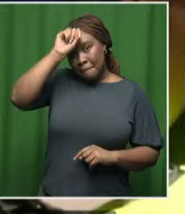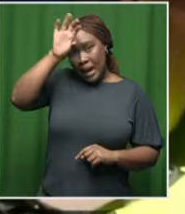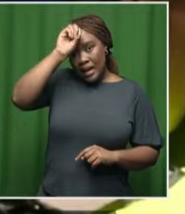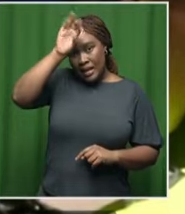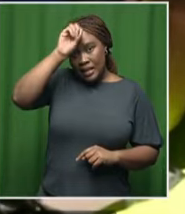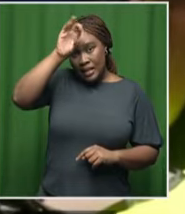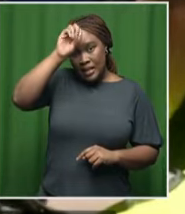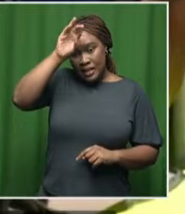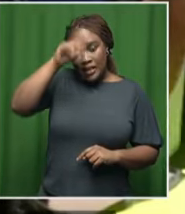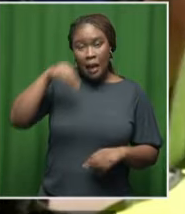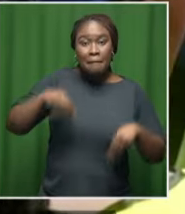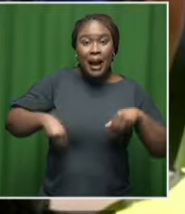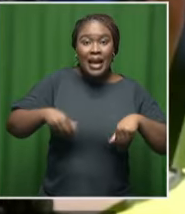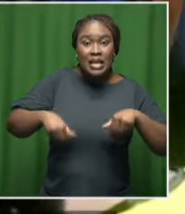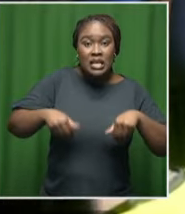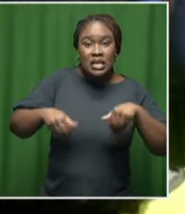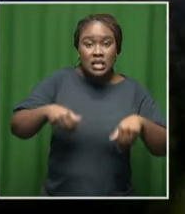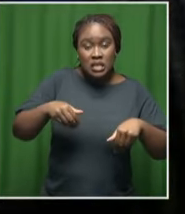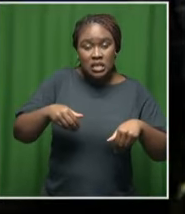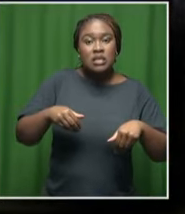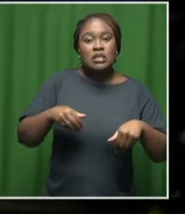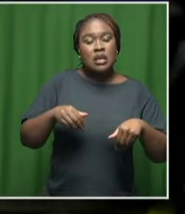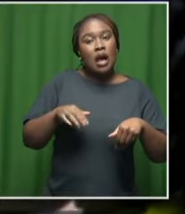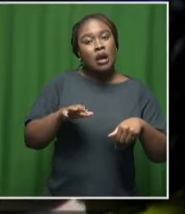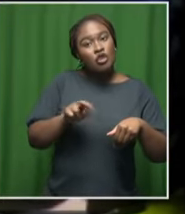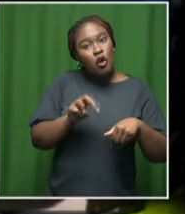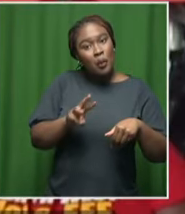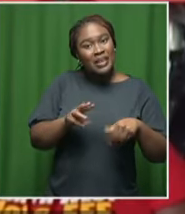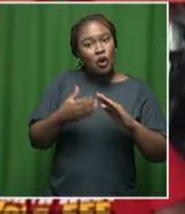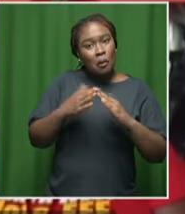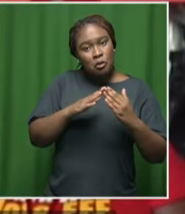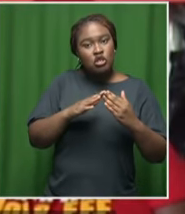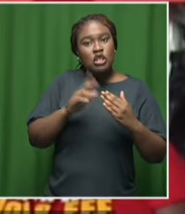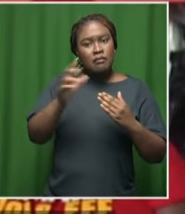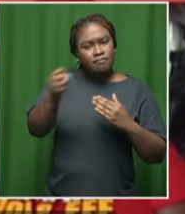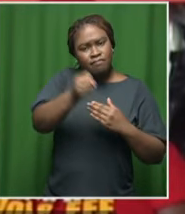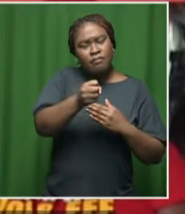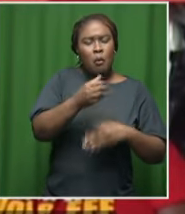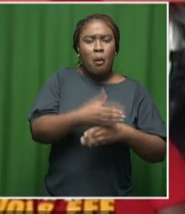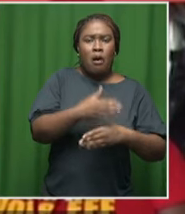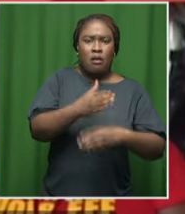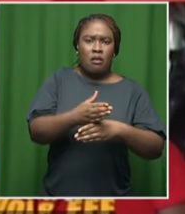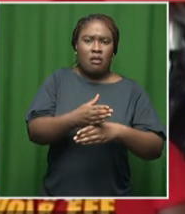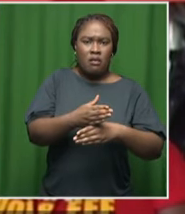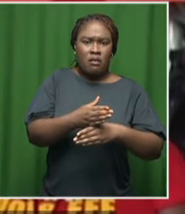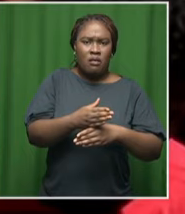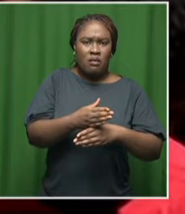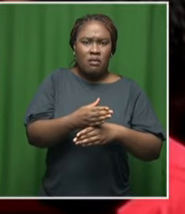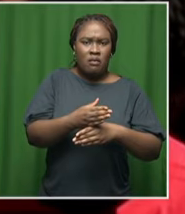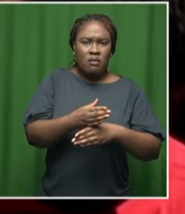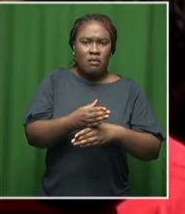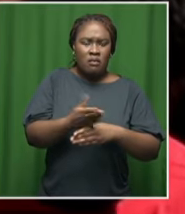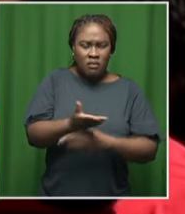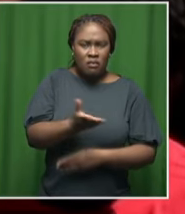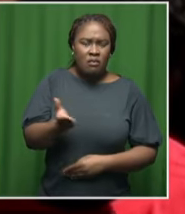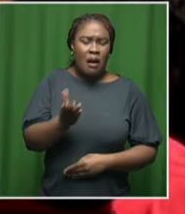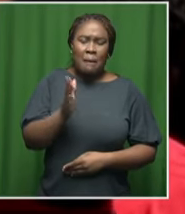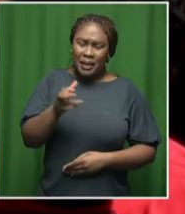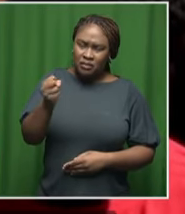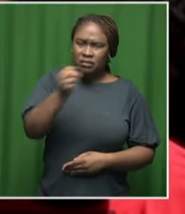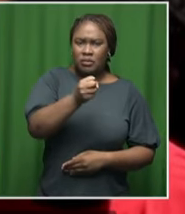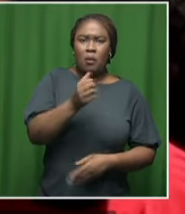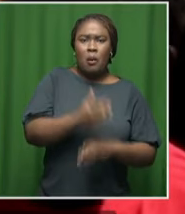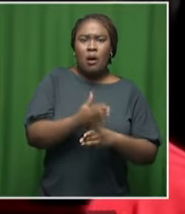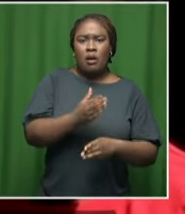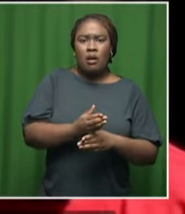province benefit the local community. Let the mines of northwest benefit the people of northwest.